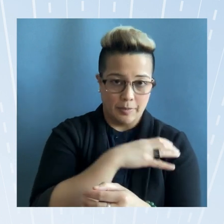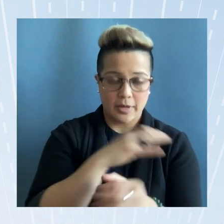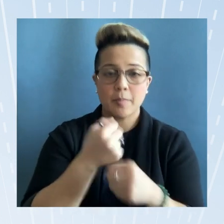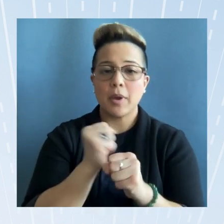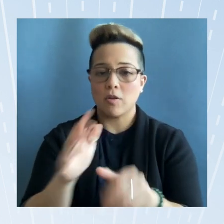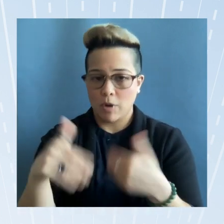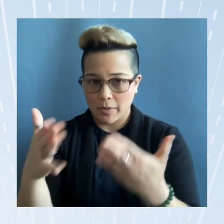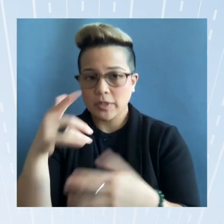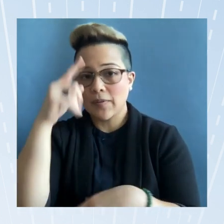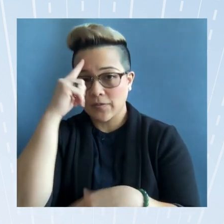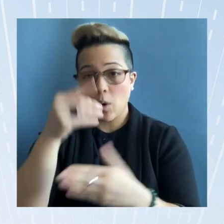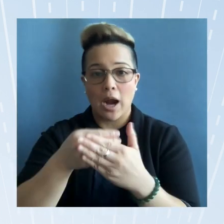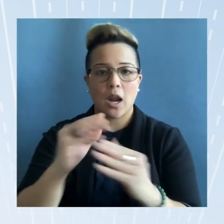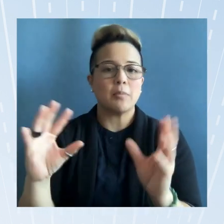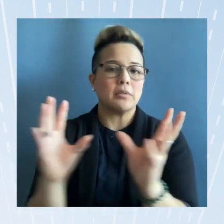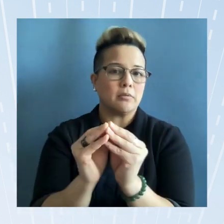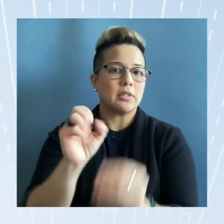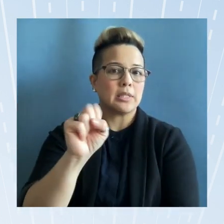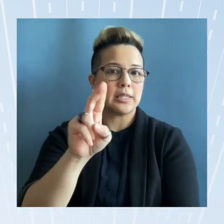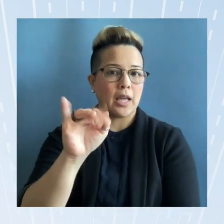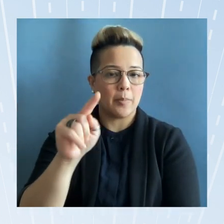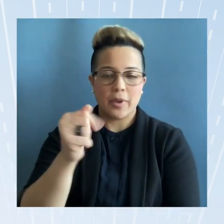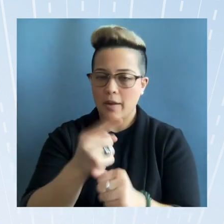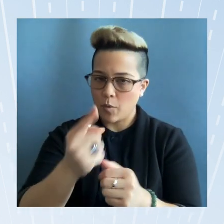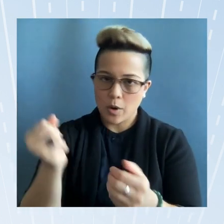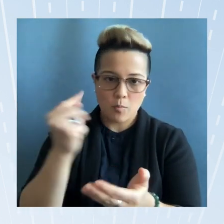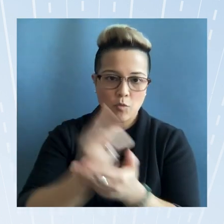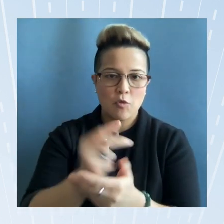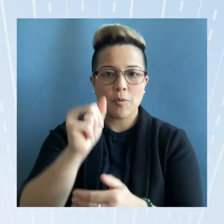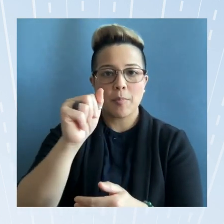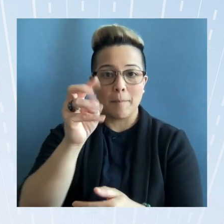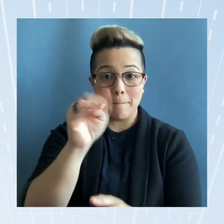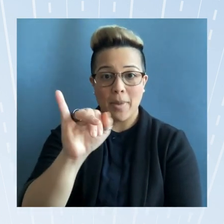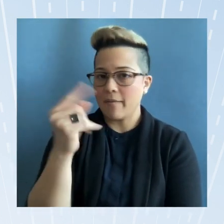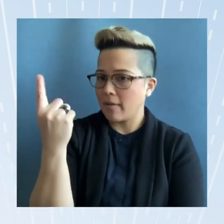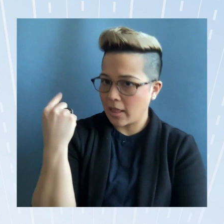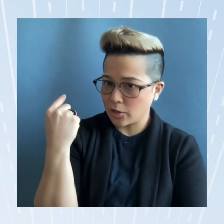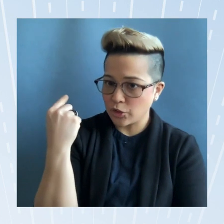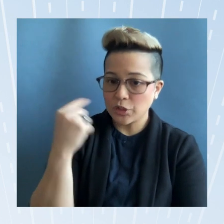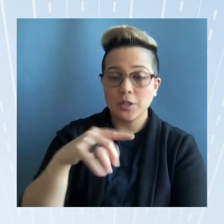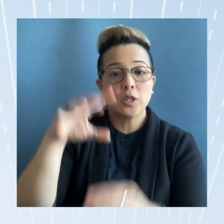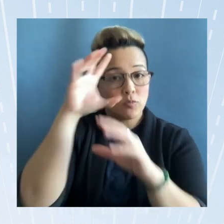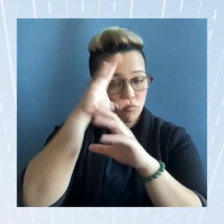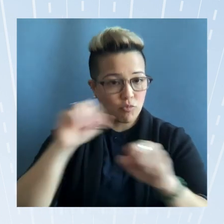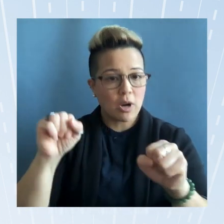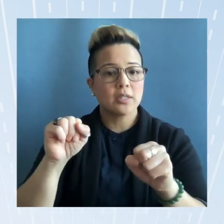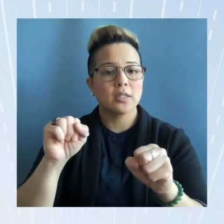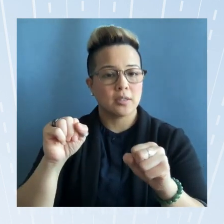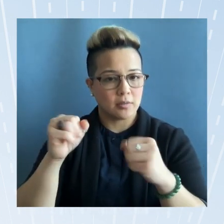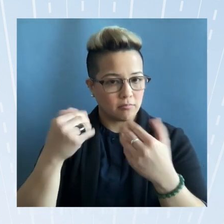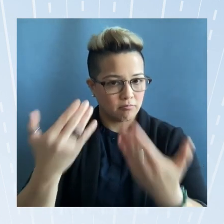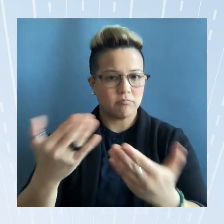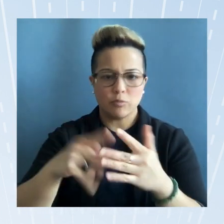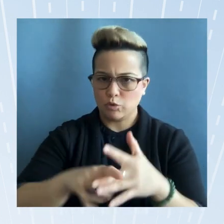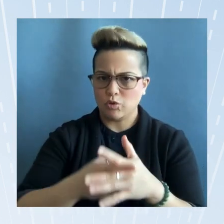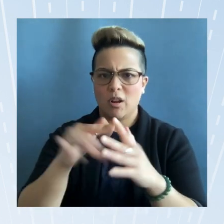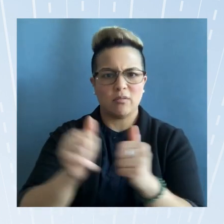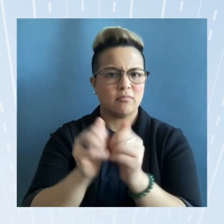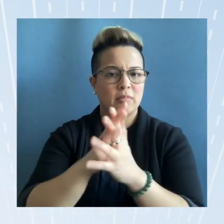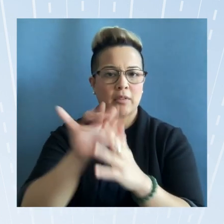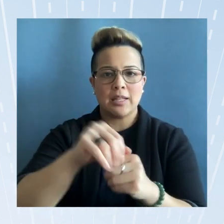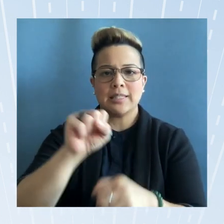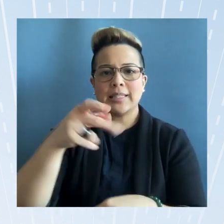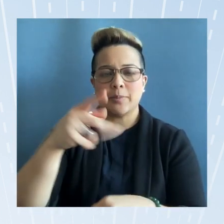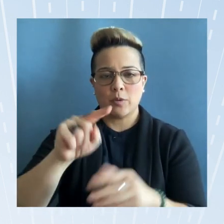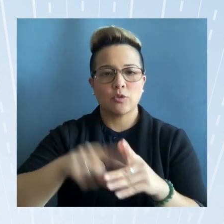economic summits which everyone approved back in may of last year the president put that forth in september and we've started to see the